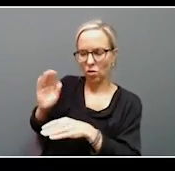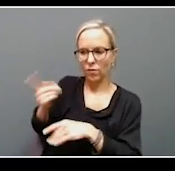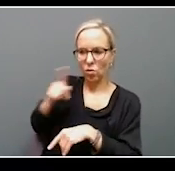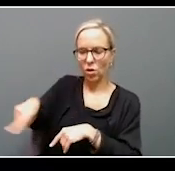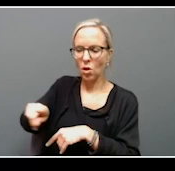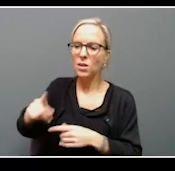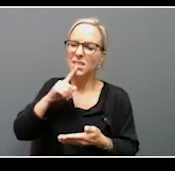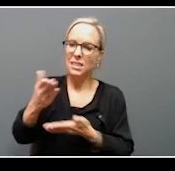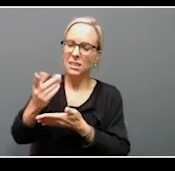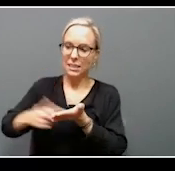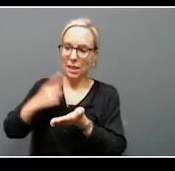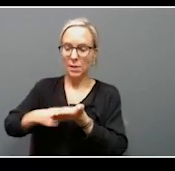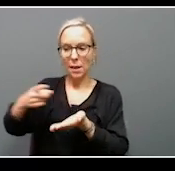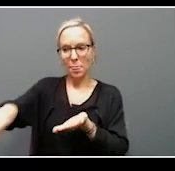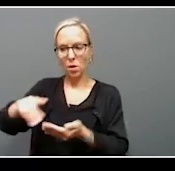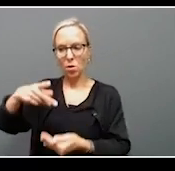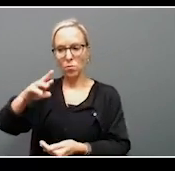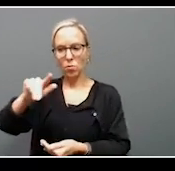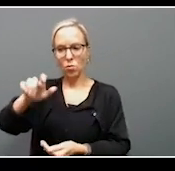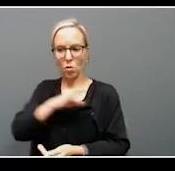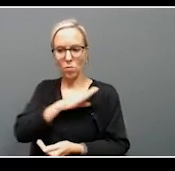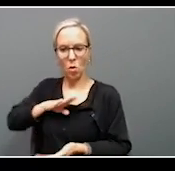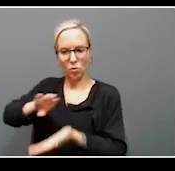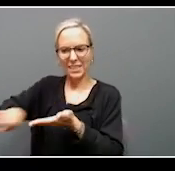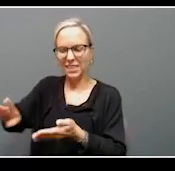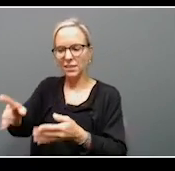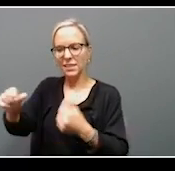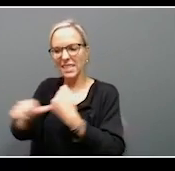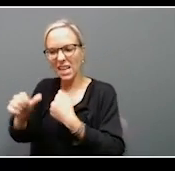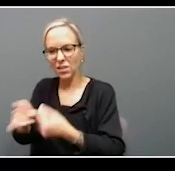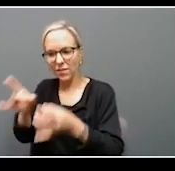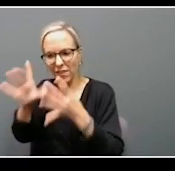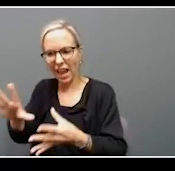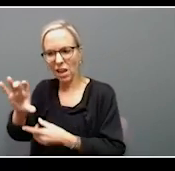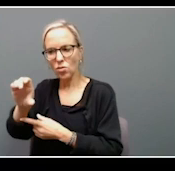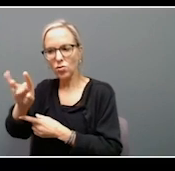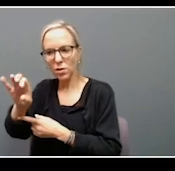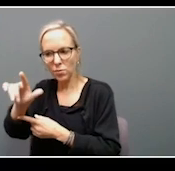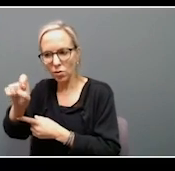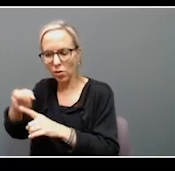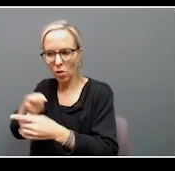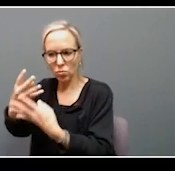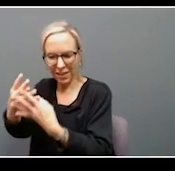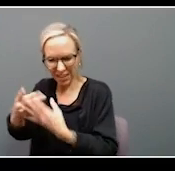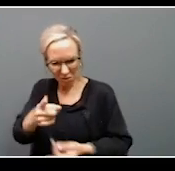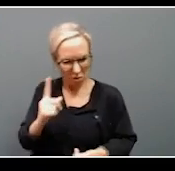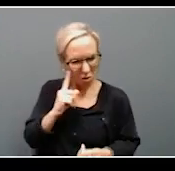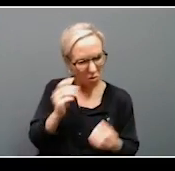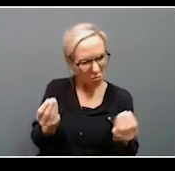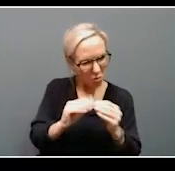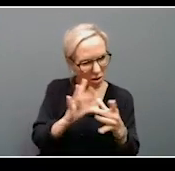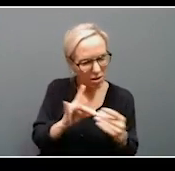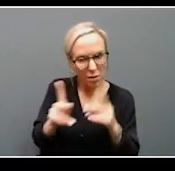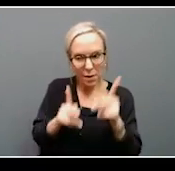violent criminals. Have you been hearing complaints about the parole board? Has your Justice Secretary, have people been bringing their concerns